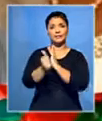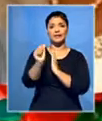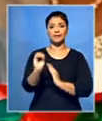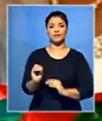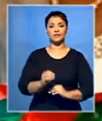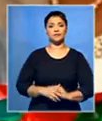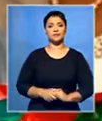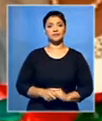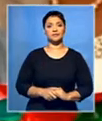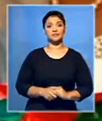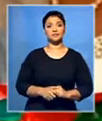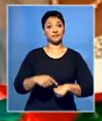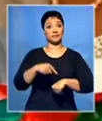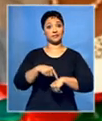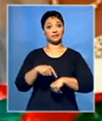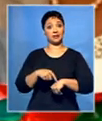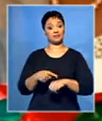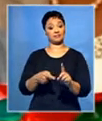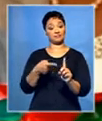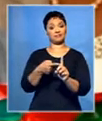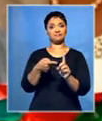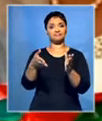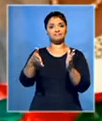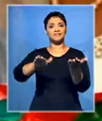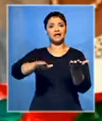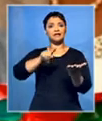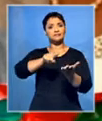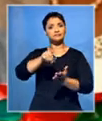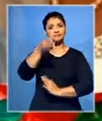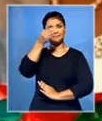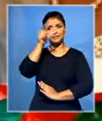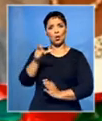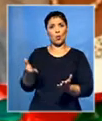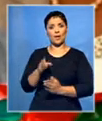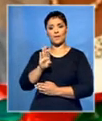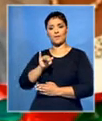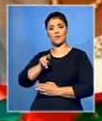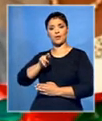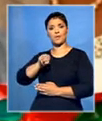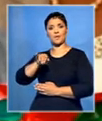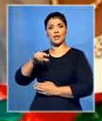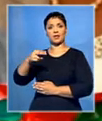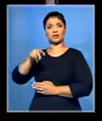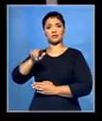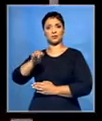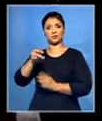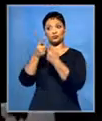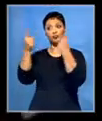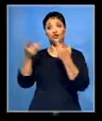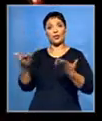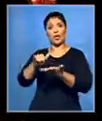At the time of his death, Mazrui was an academic at Binghamton University in New York.